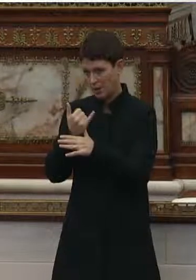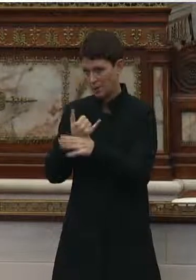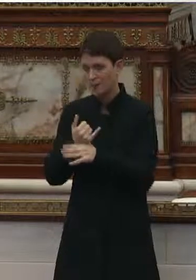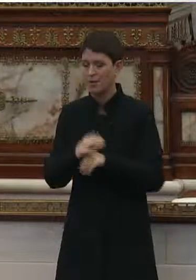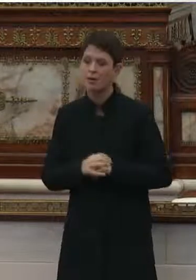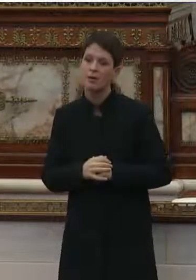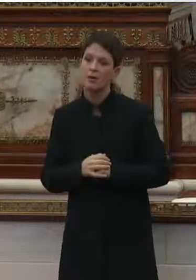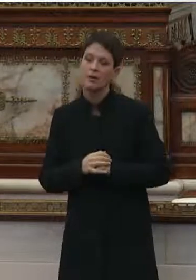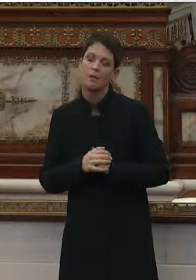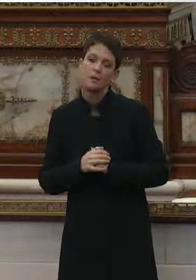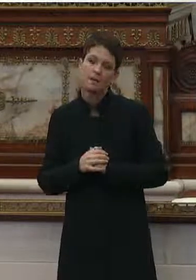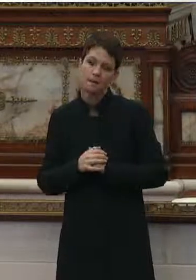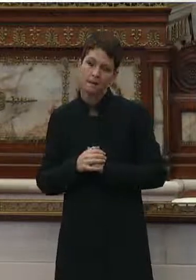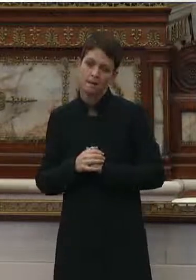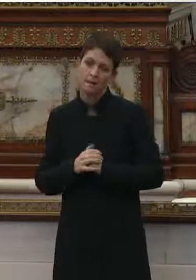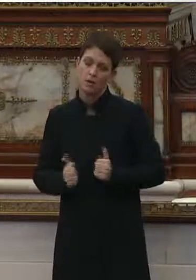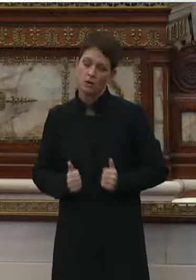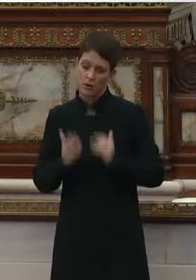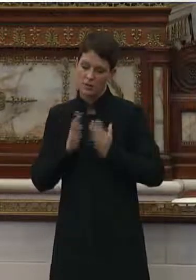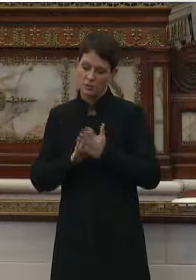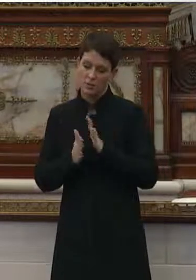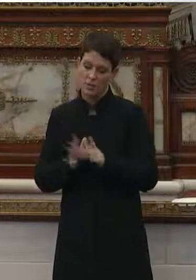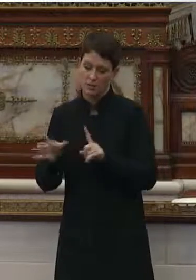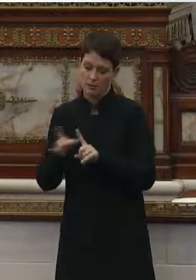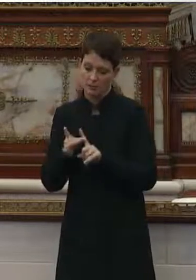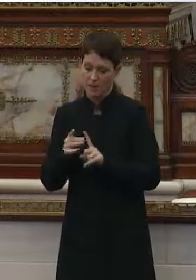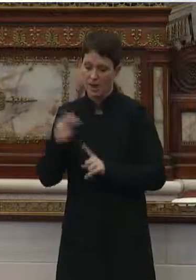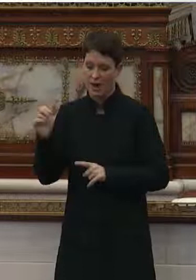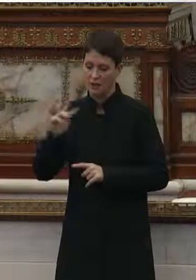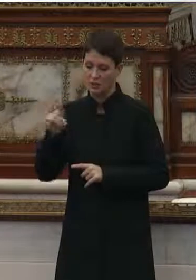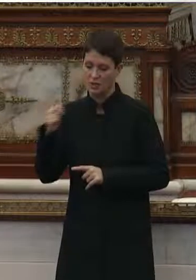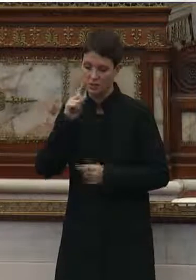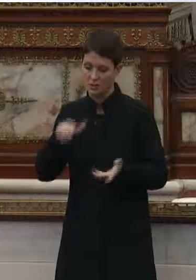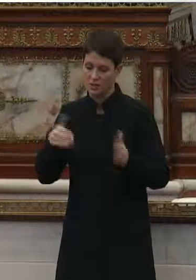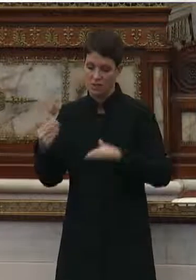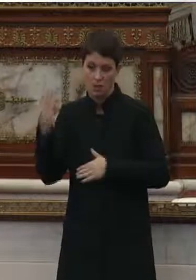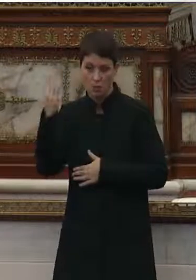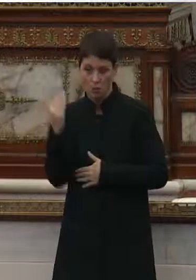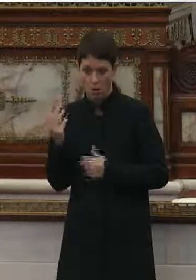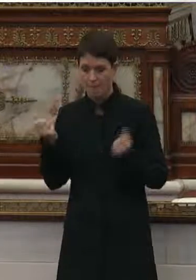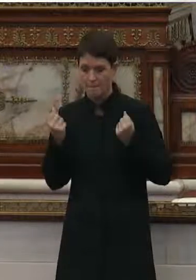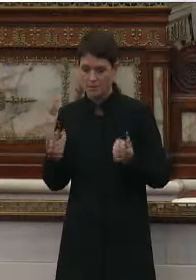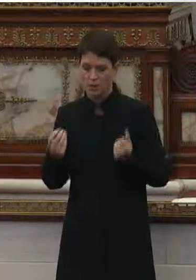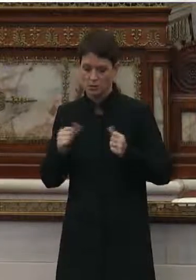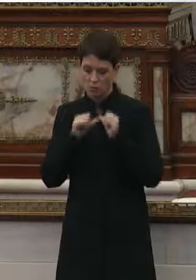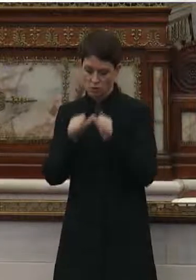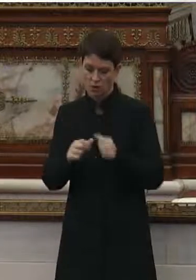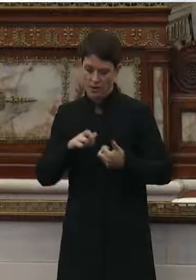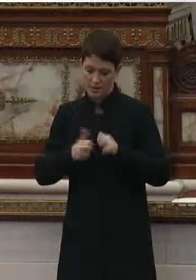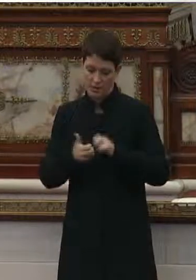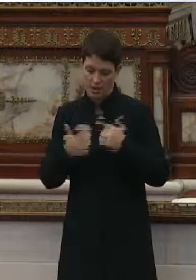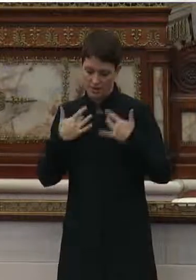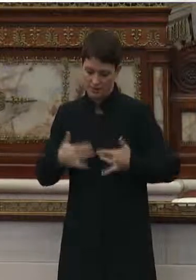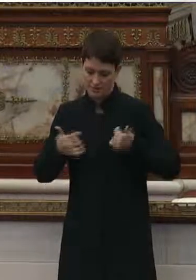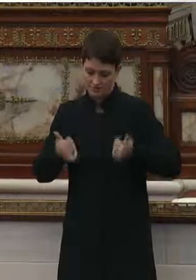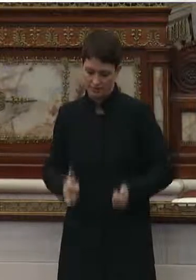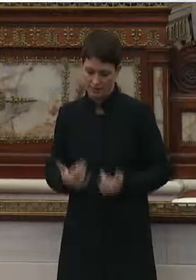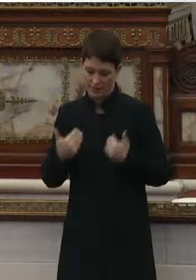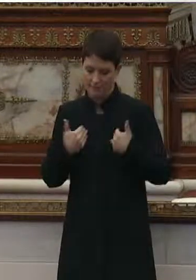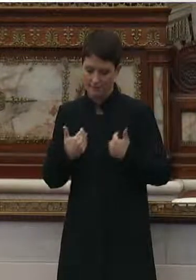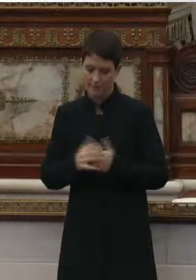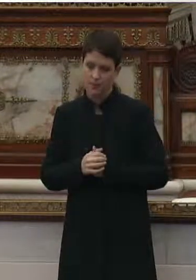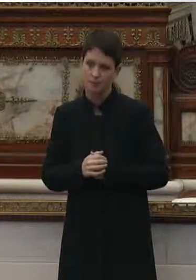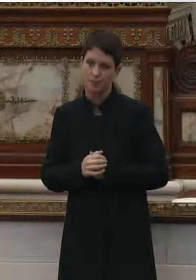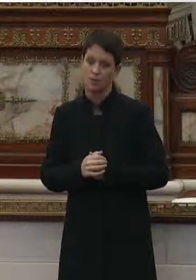residents who have become infected tend to be at high risk for mortality due to multiple chronic conditions. In the